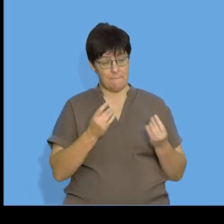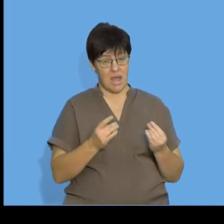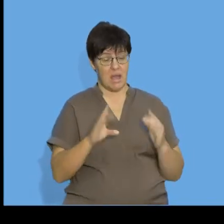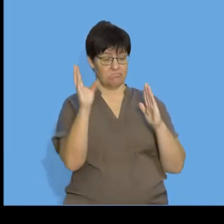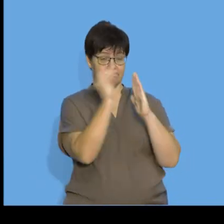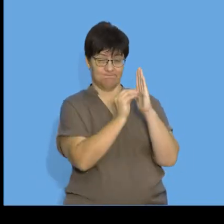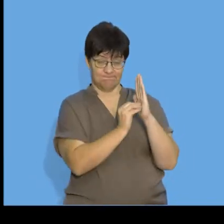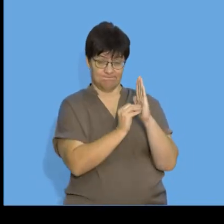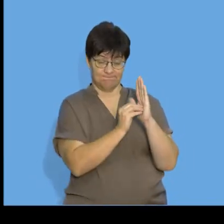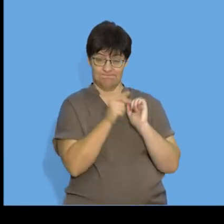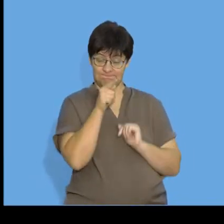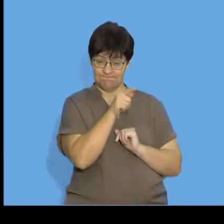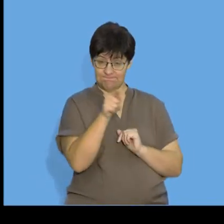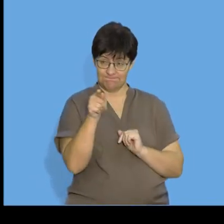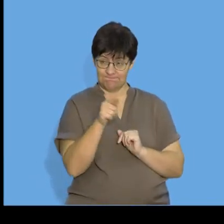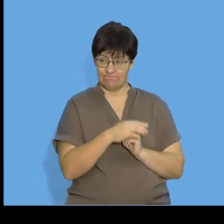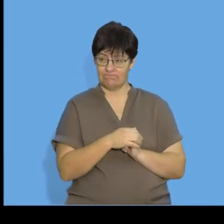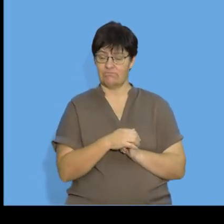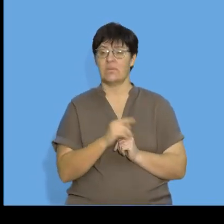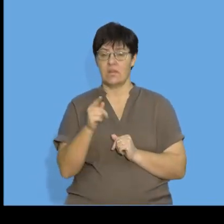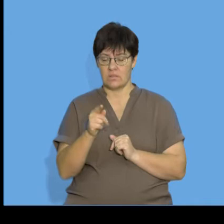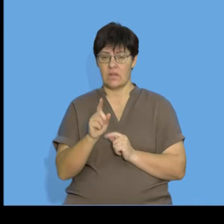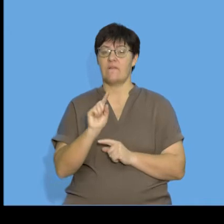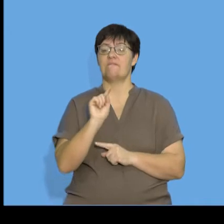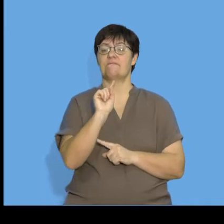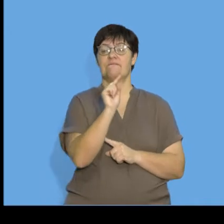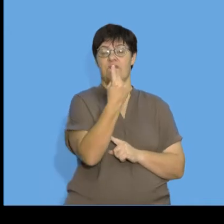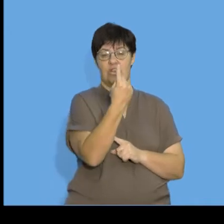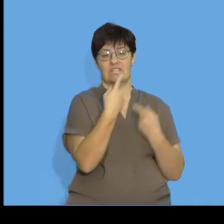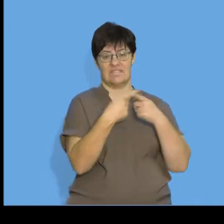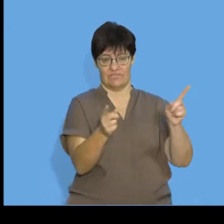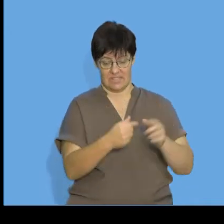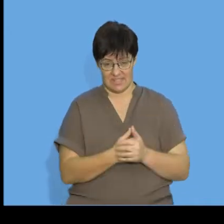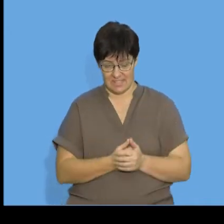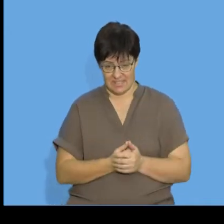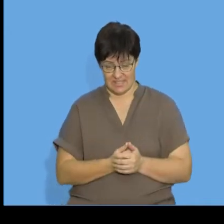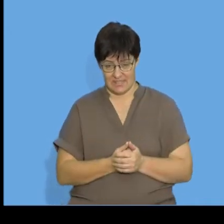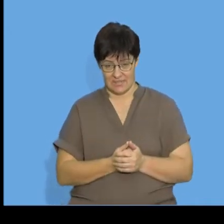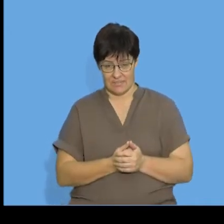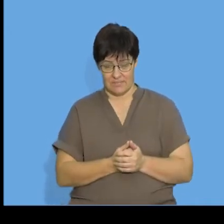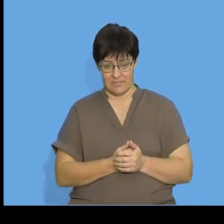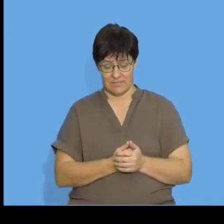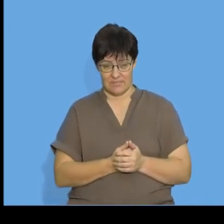numbers that I've written on the board these are first differences.